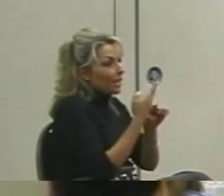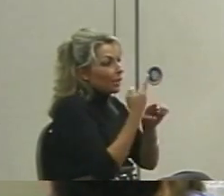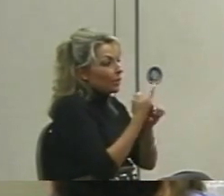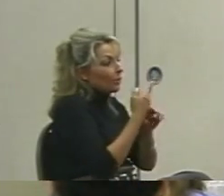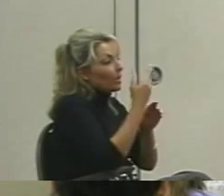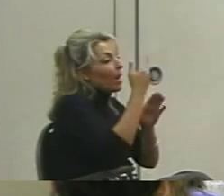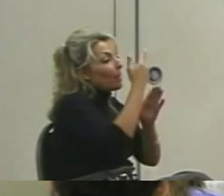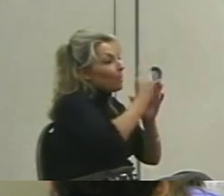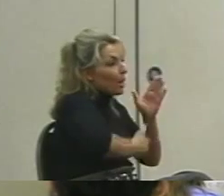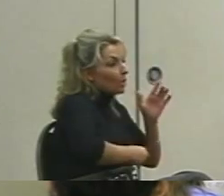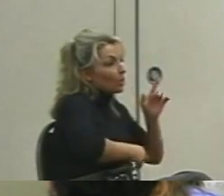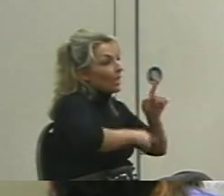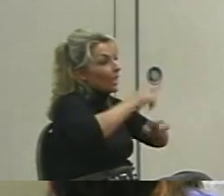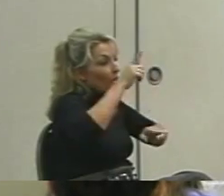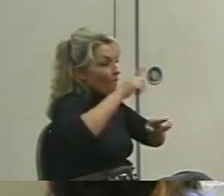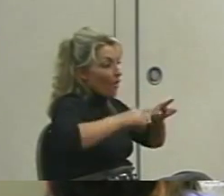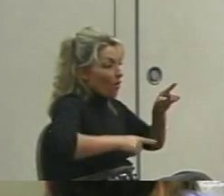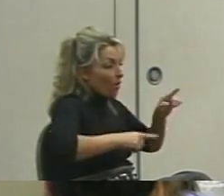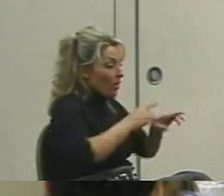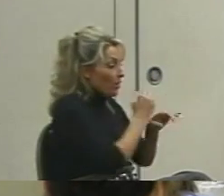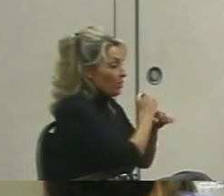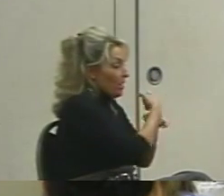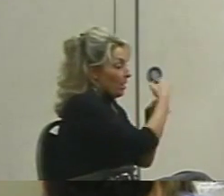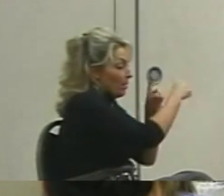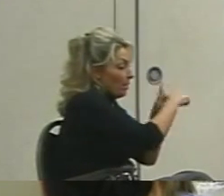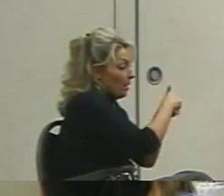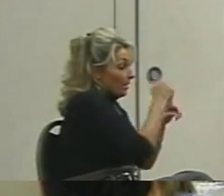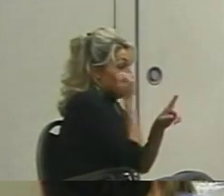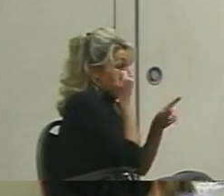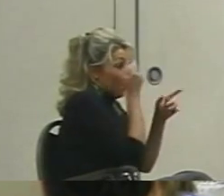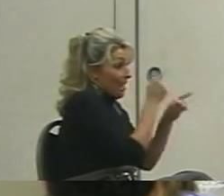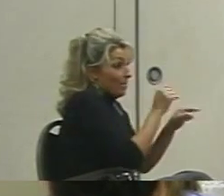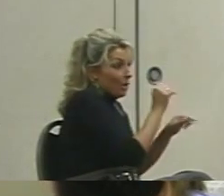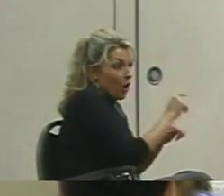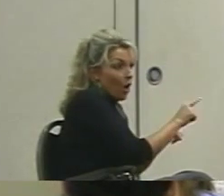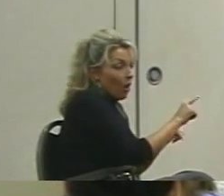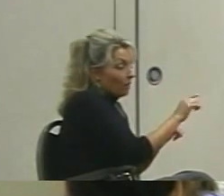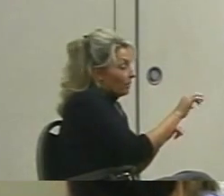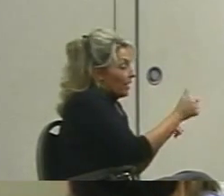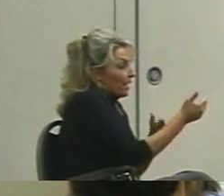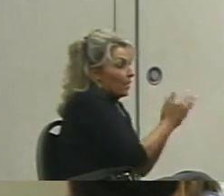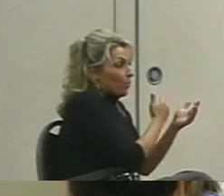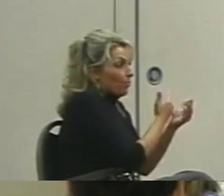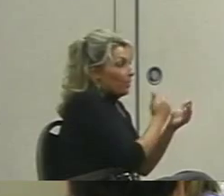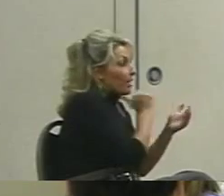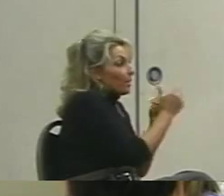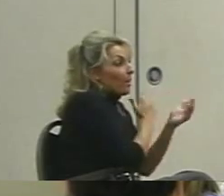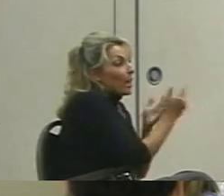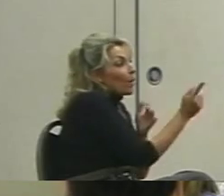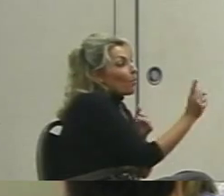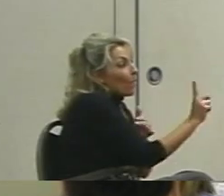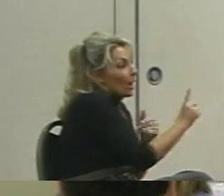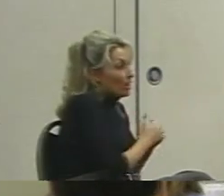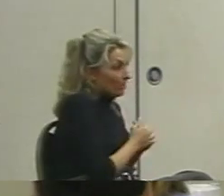where you make a plus at the end of the interval if it happened at all, anywhere in there. Okay?